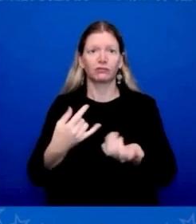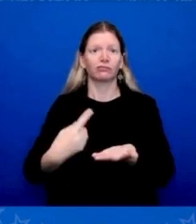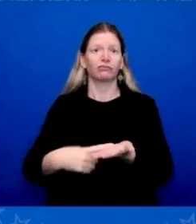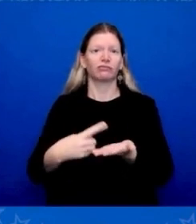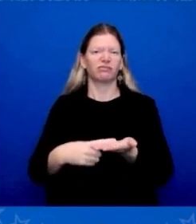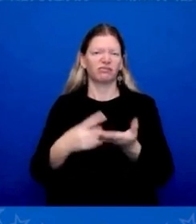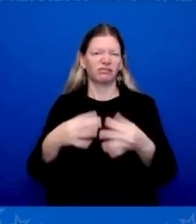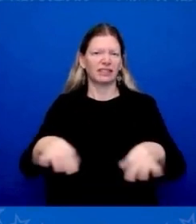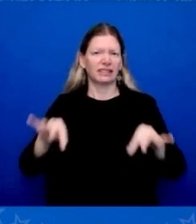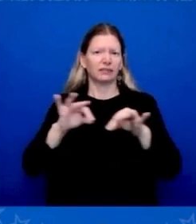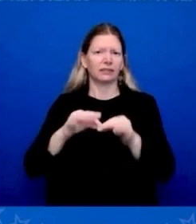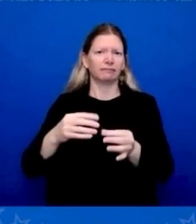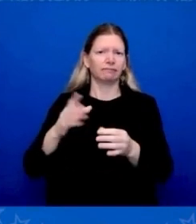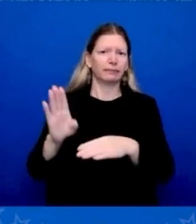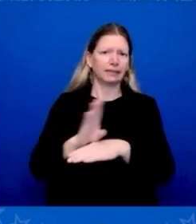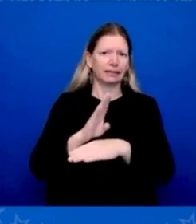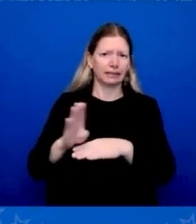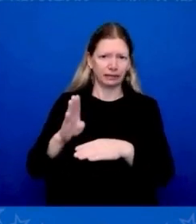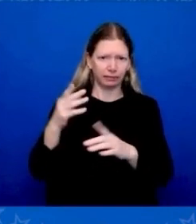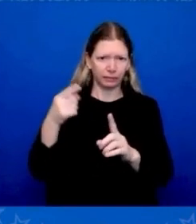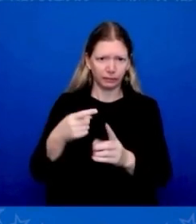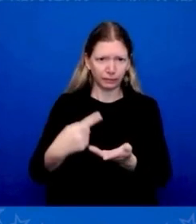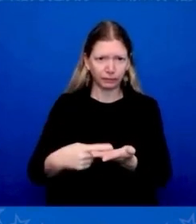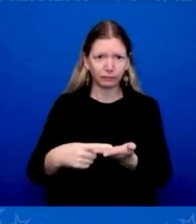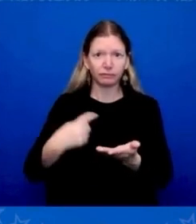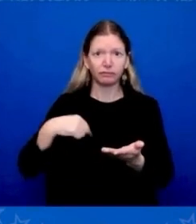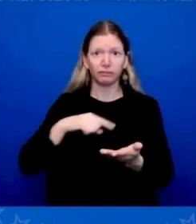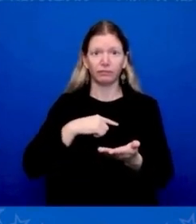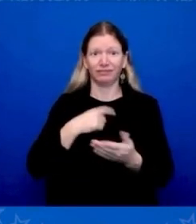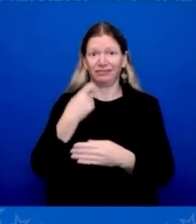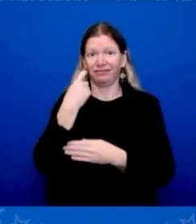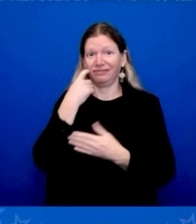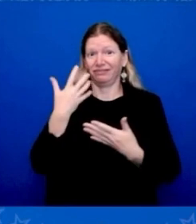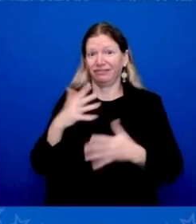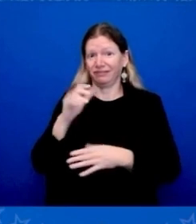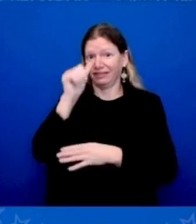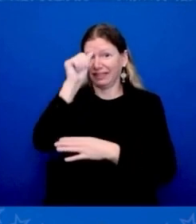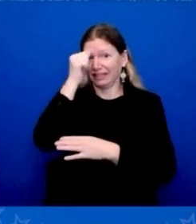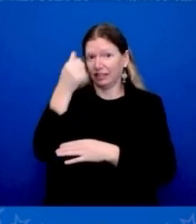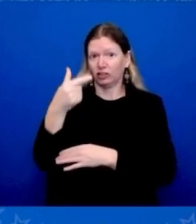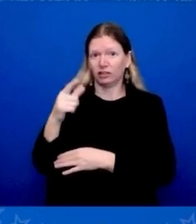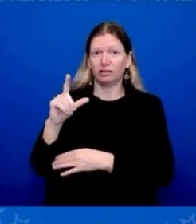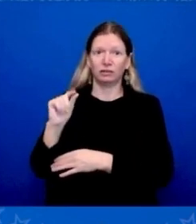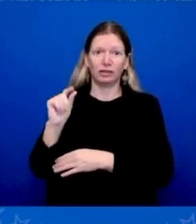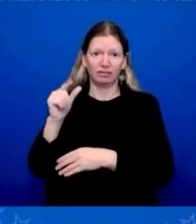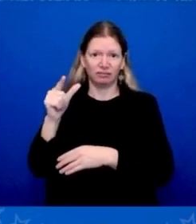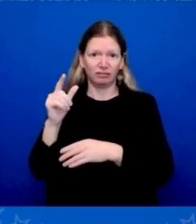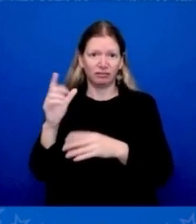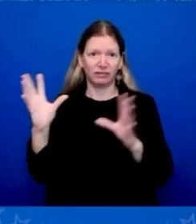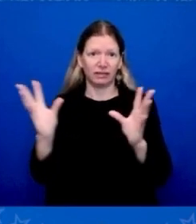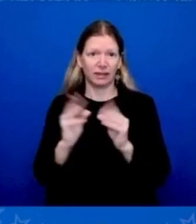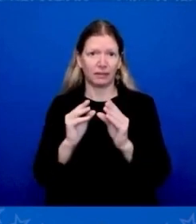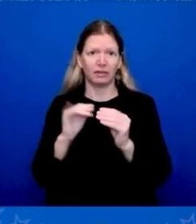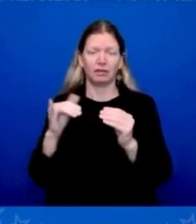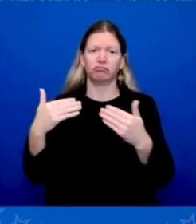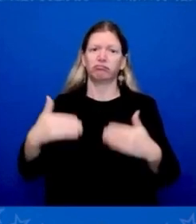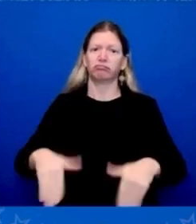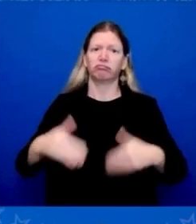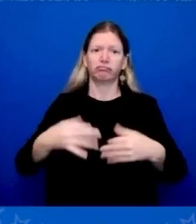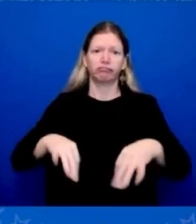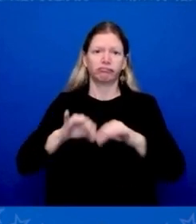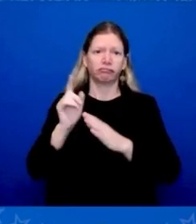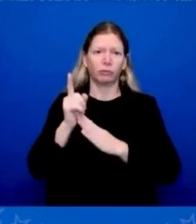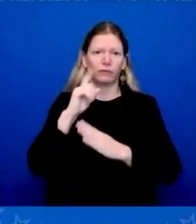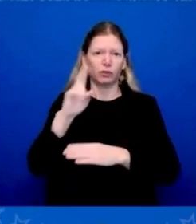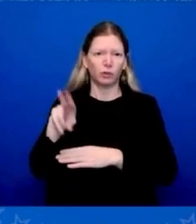This was an important moment for the United States to demonstrate our global leadership and our commitment to solving the challenges that matter most